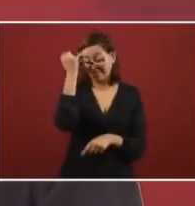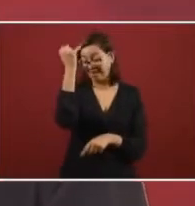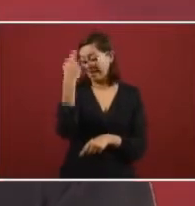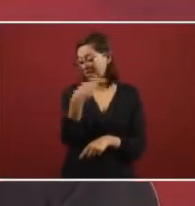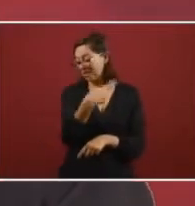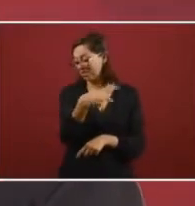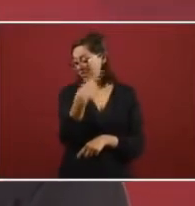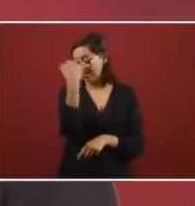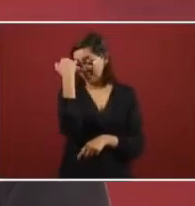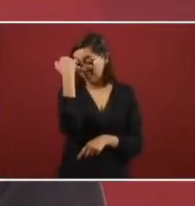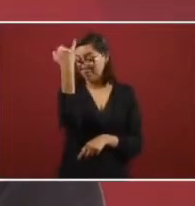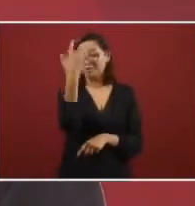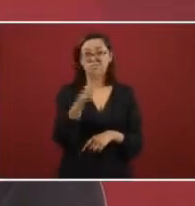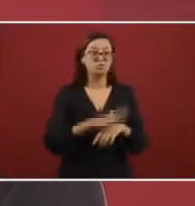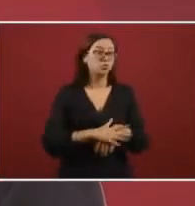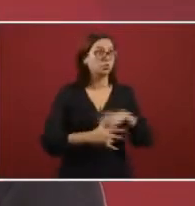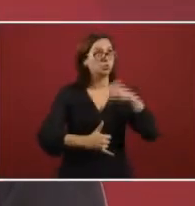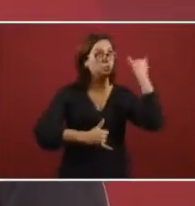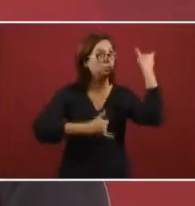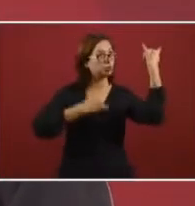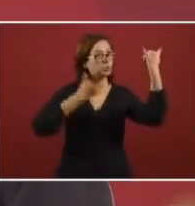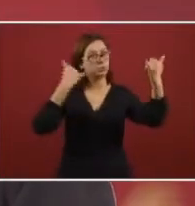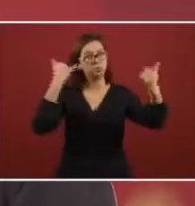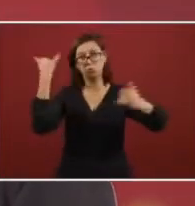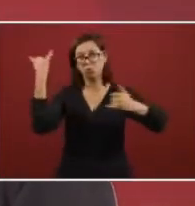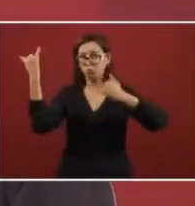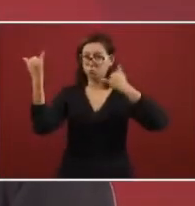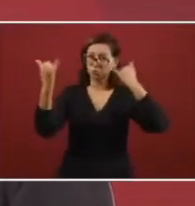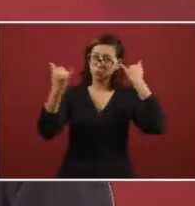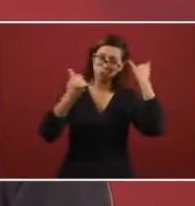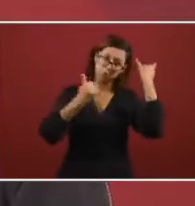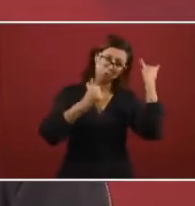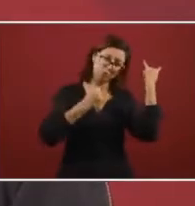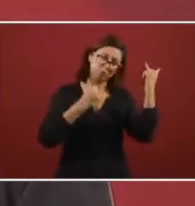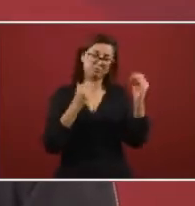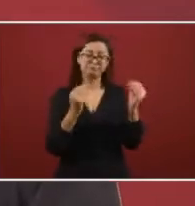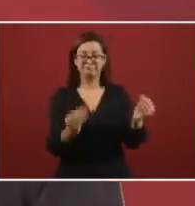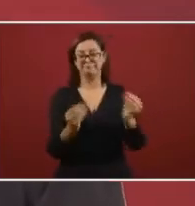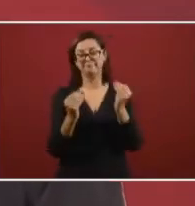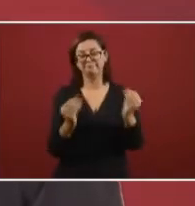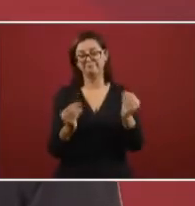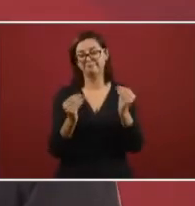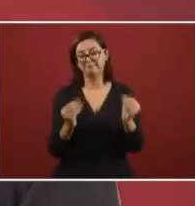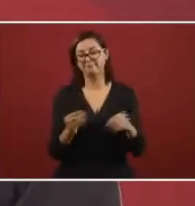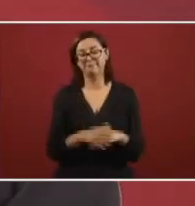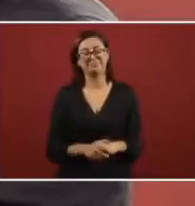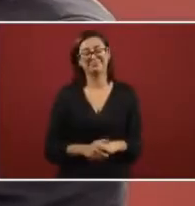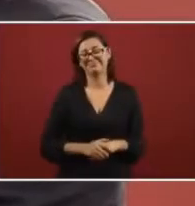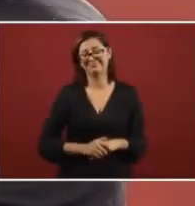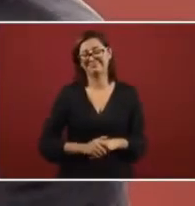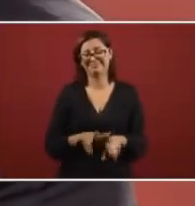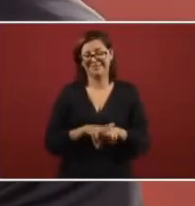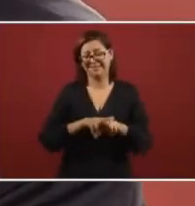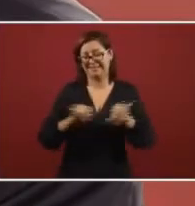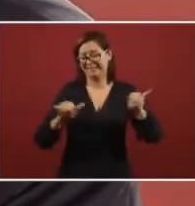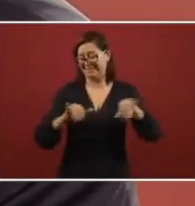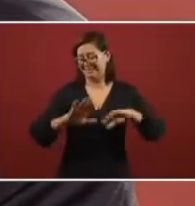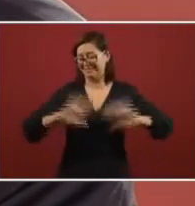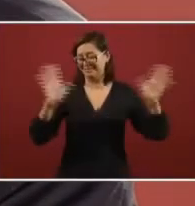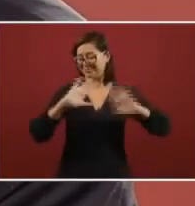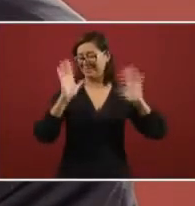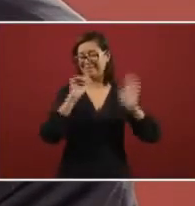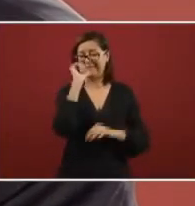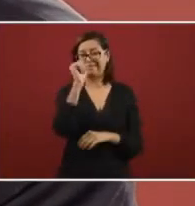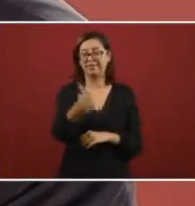fly by night thing. They fly a lot. It has nothing to do with